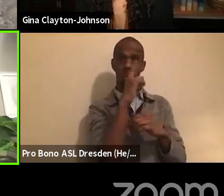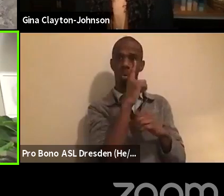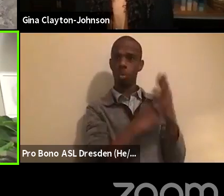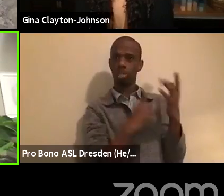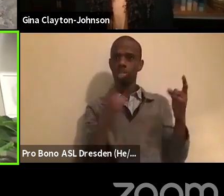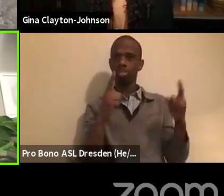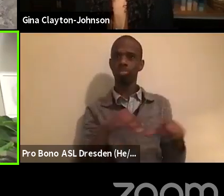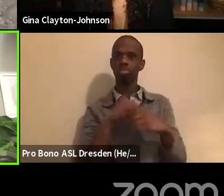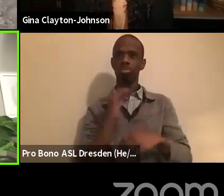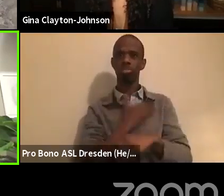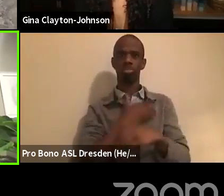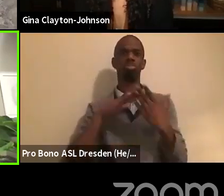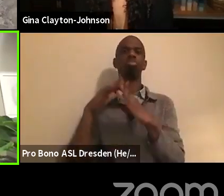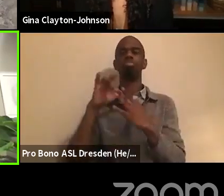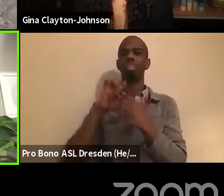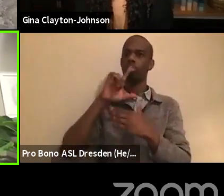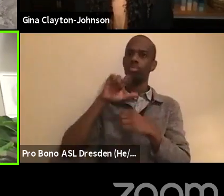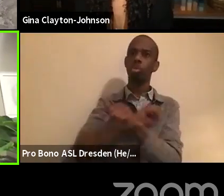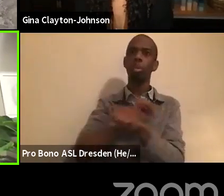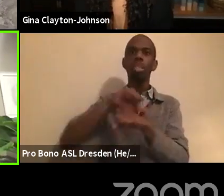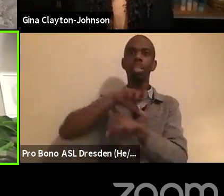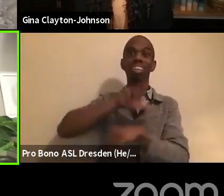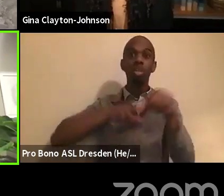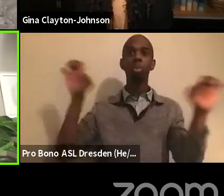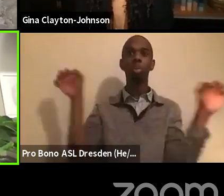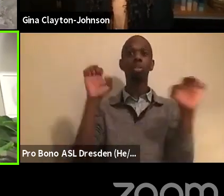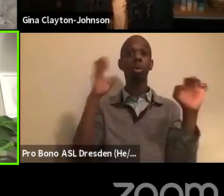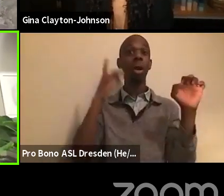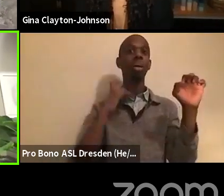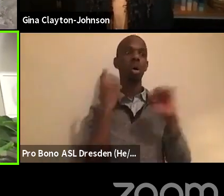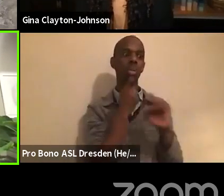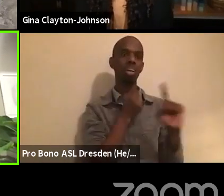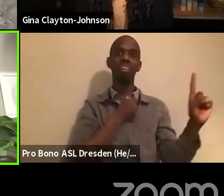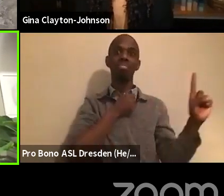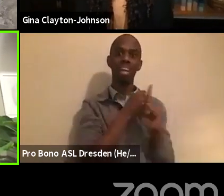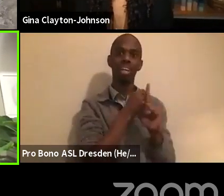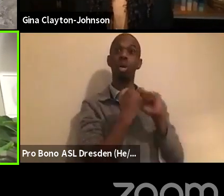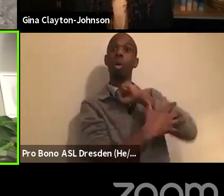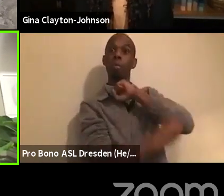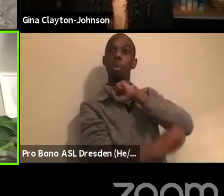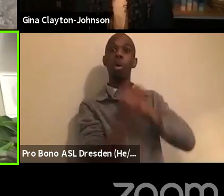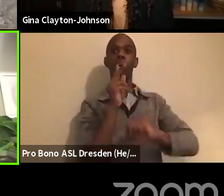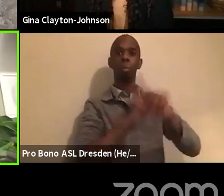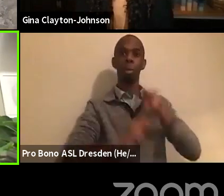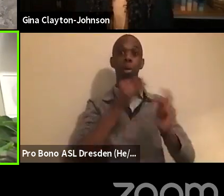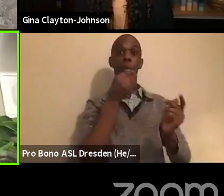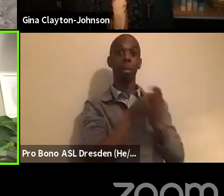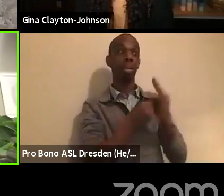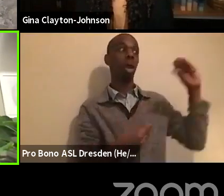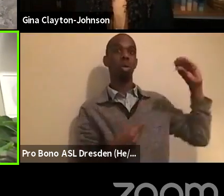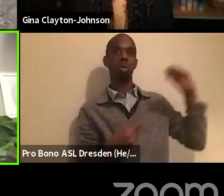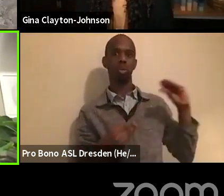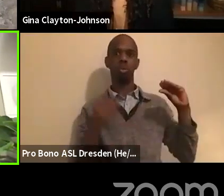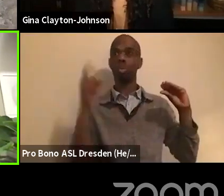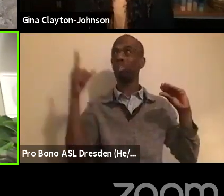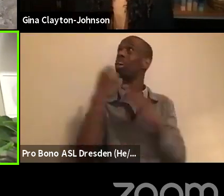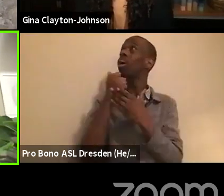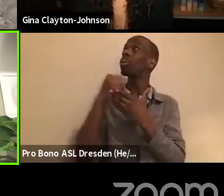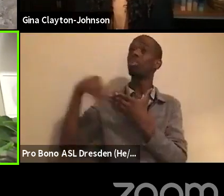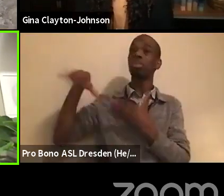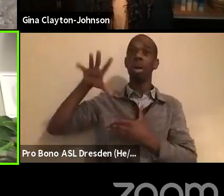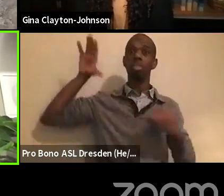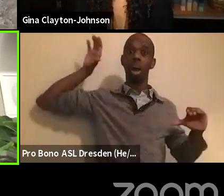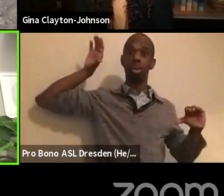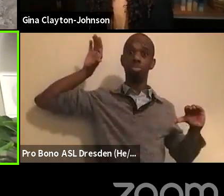a national emergency, but because it's only impacts poor people, it is not elevated as a priority for our nation. And so we're in turn focused on